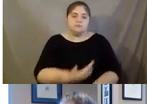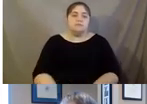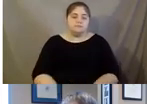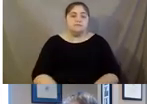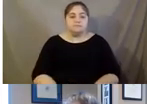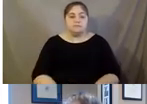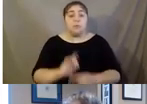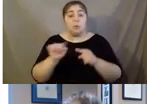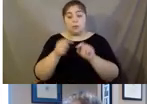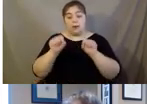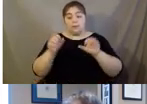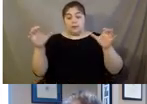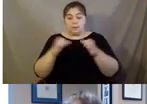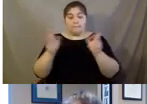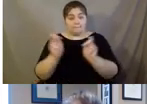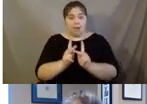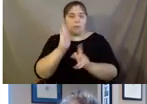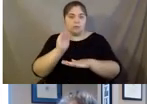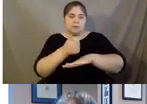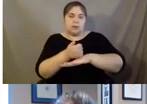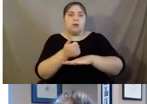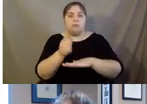for folks. Next slide.